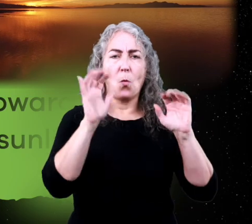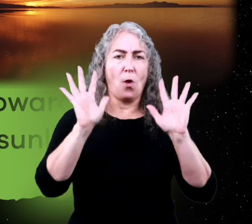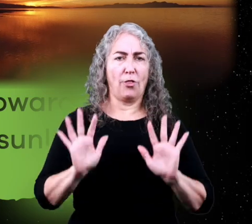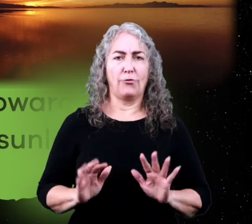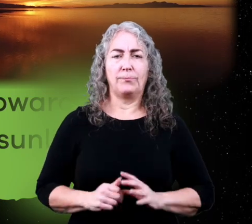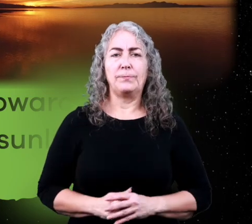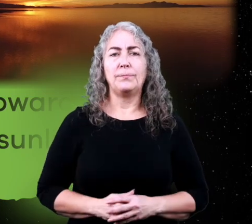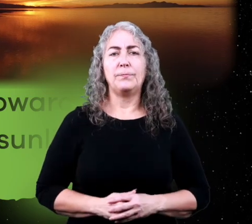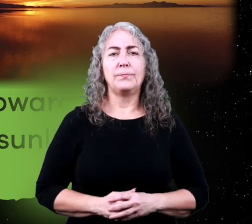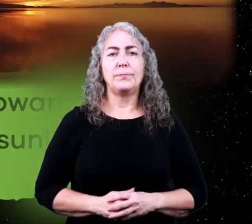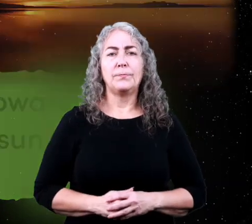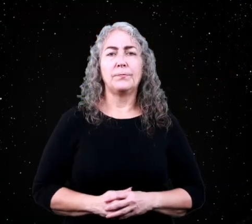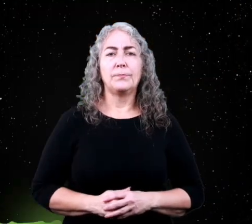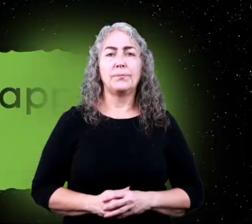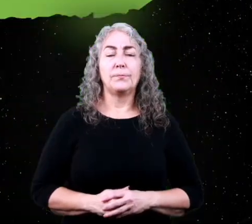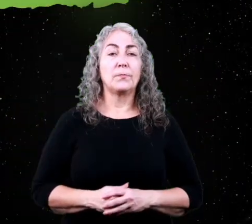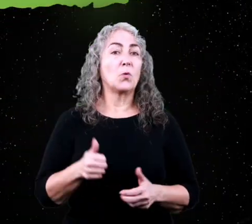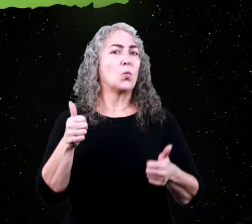warmer weather.